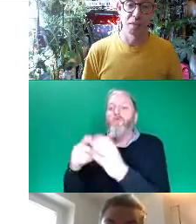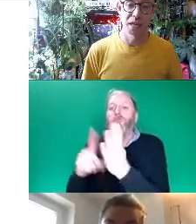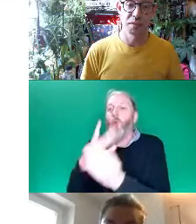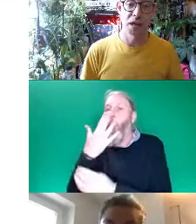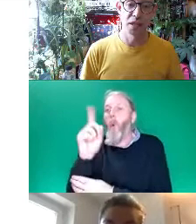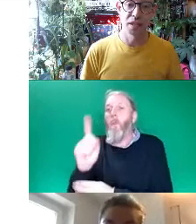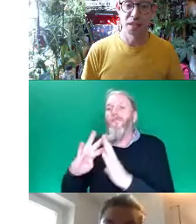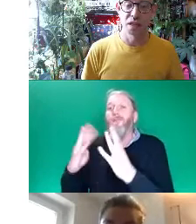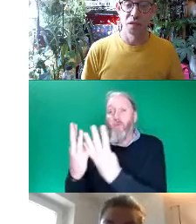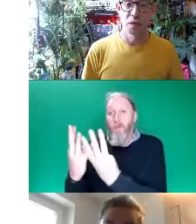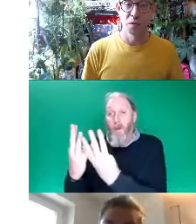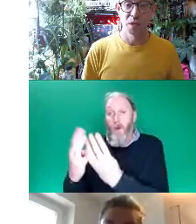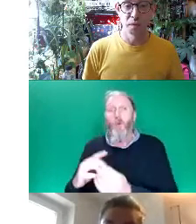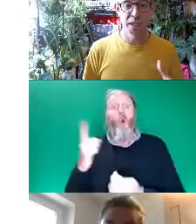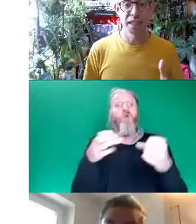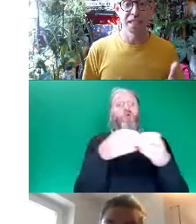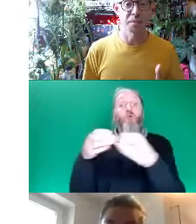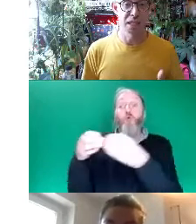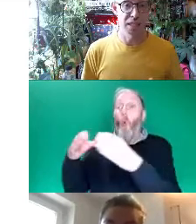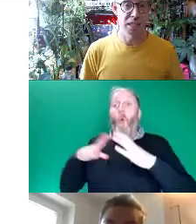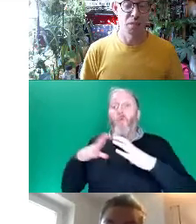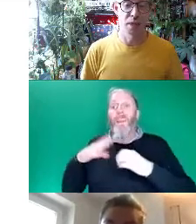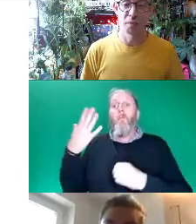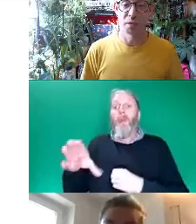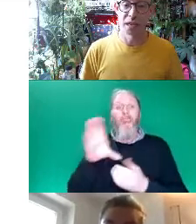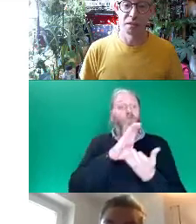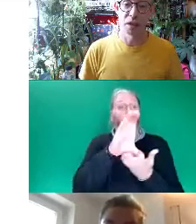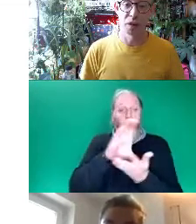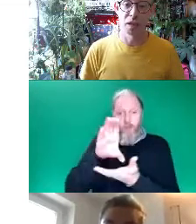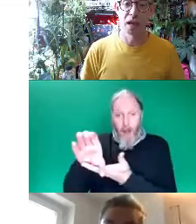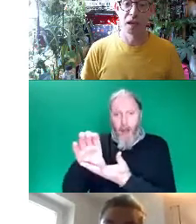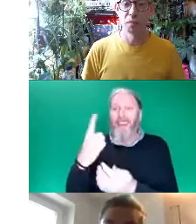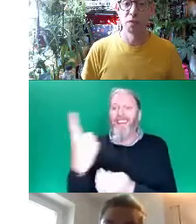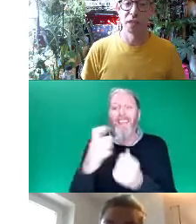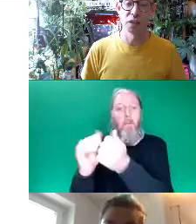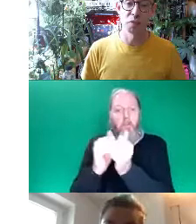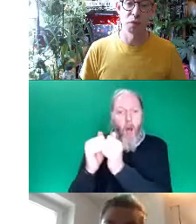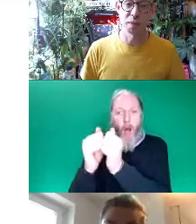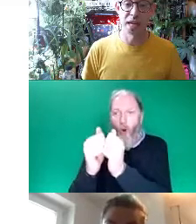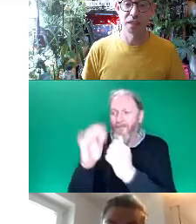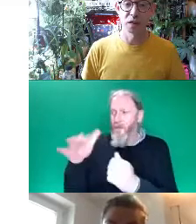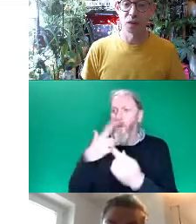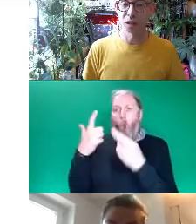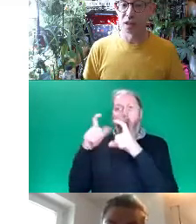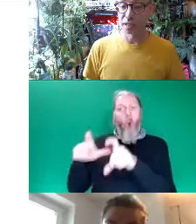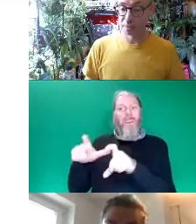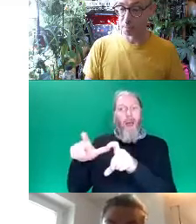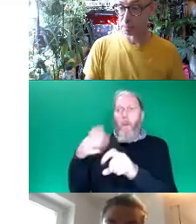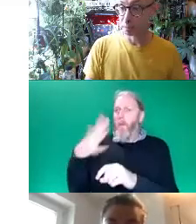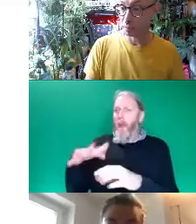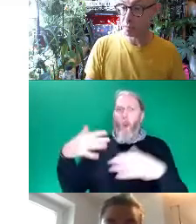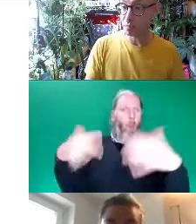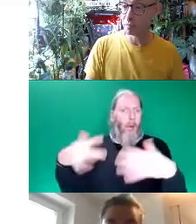and the partners were really brilliant in adapting so we were able to carry on moving a lot of what was planned online.